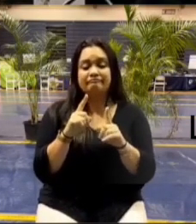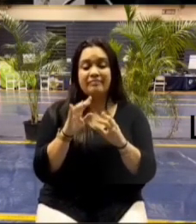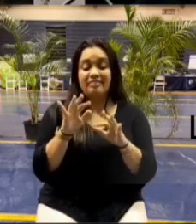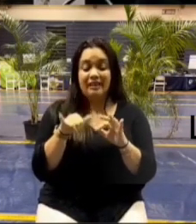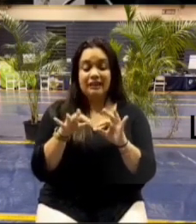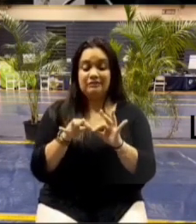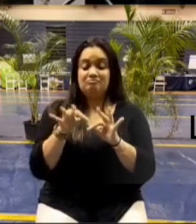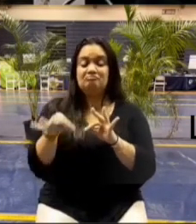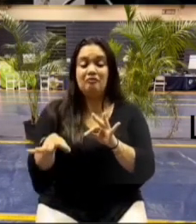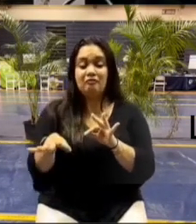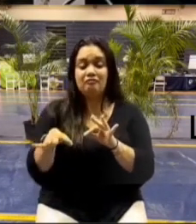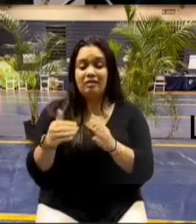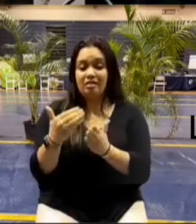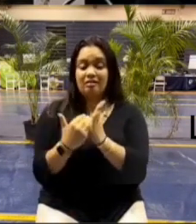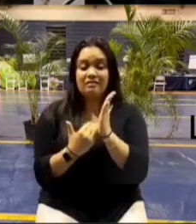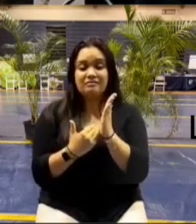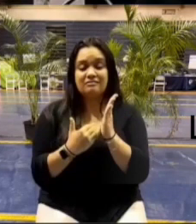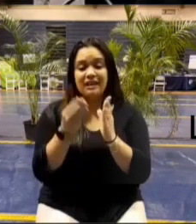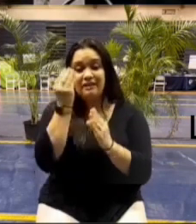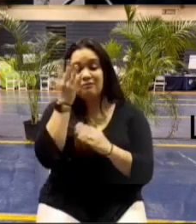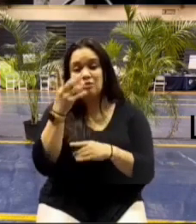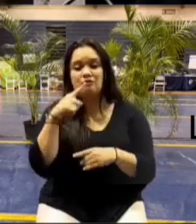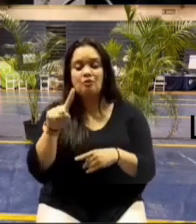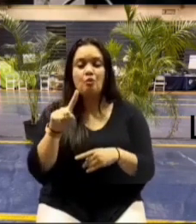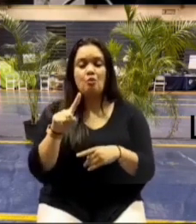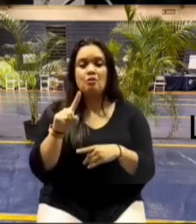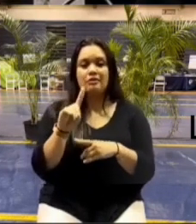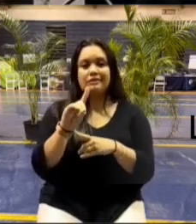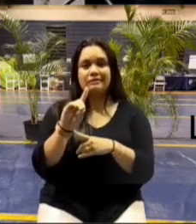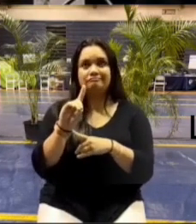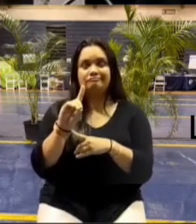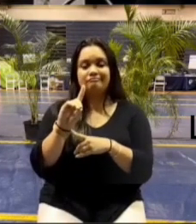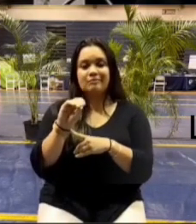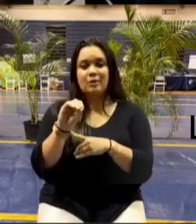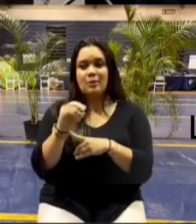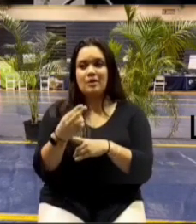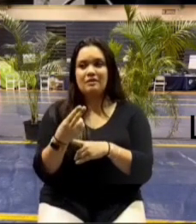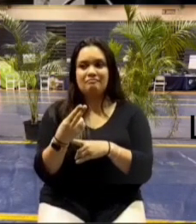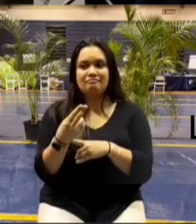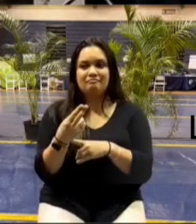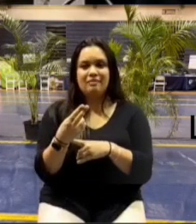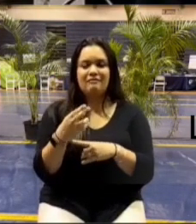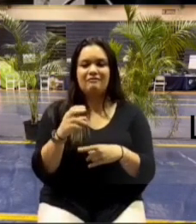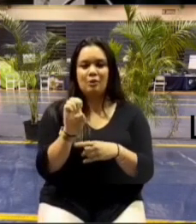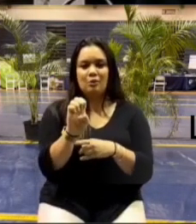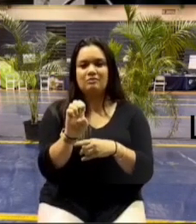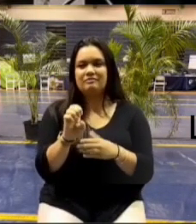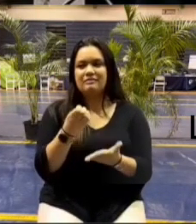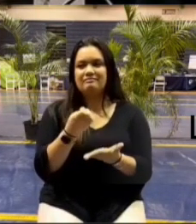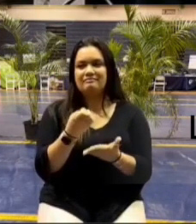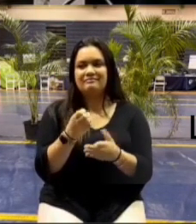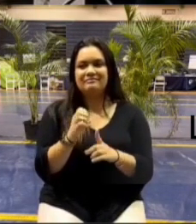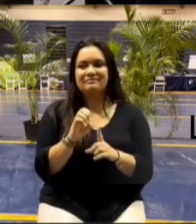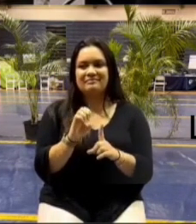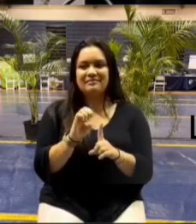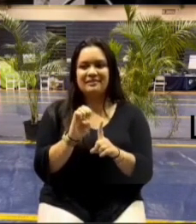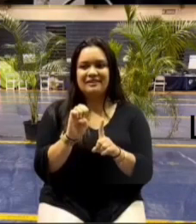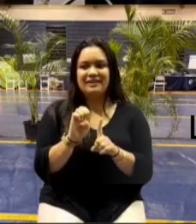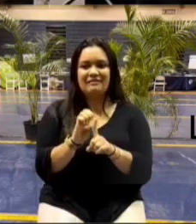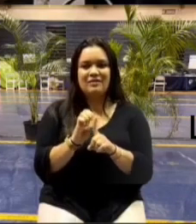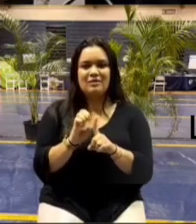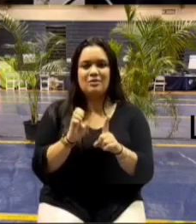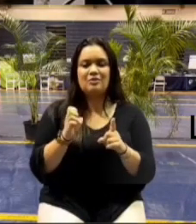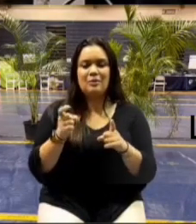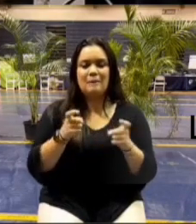list is information for uh department of environmental management they can use that information to prioritize critical